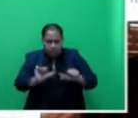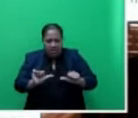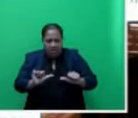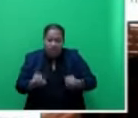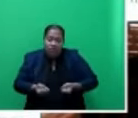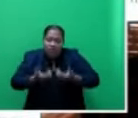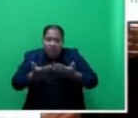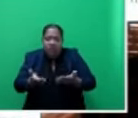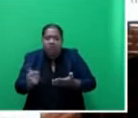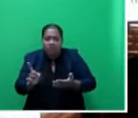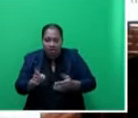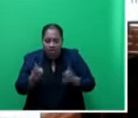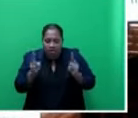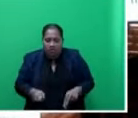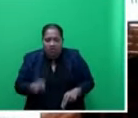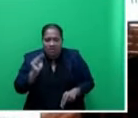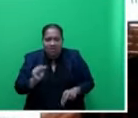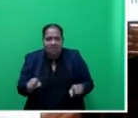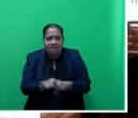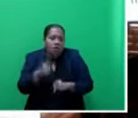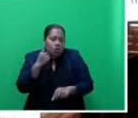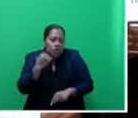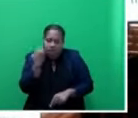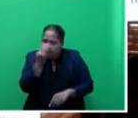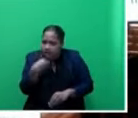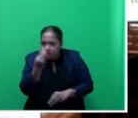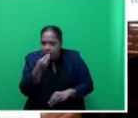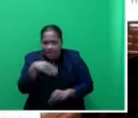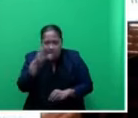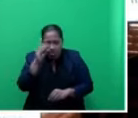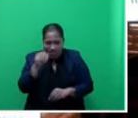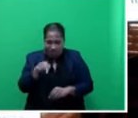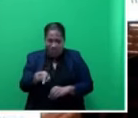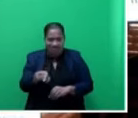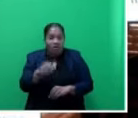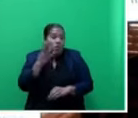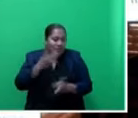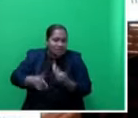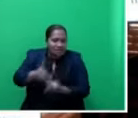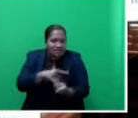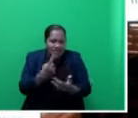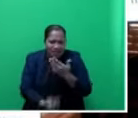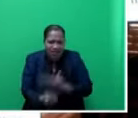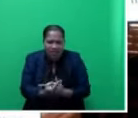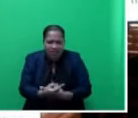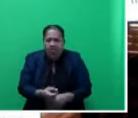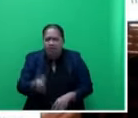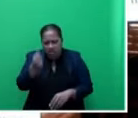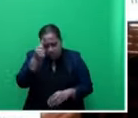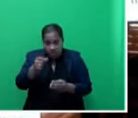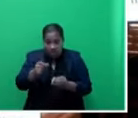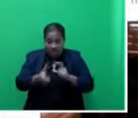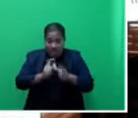needs, such as water, food, and accommodation during disasters. It is important to note that due to climate change, larger and